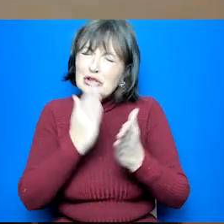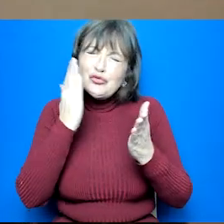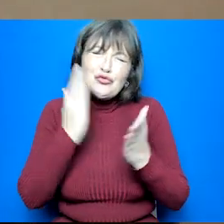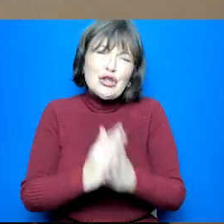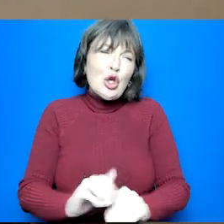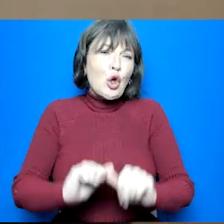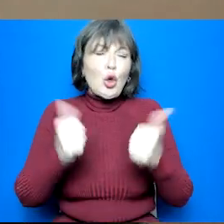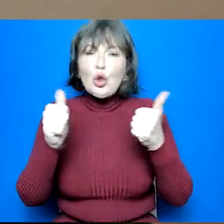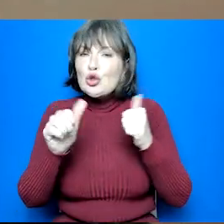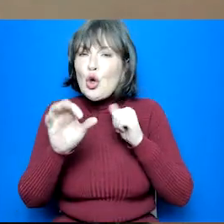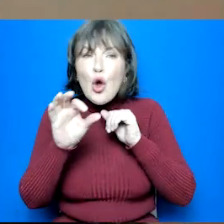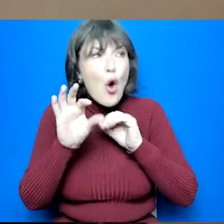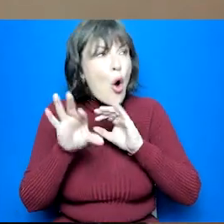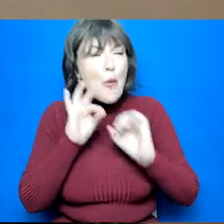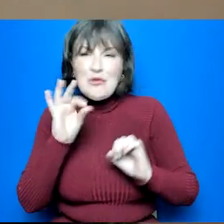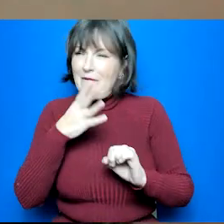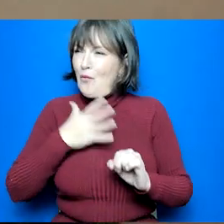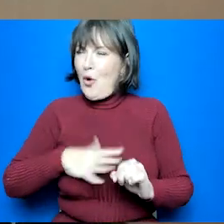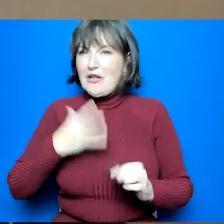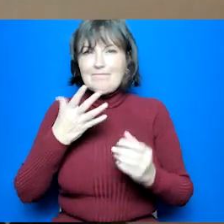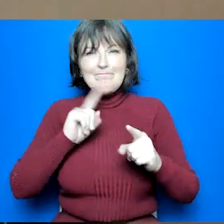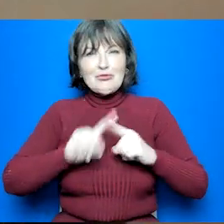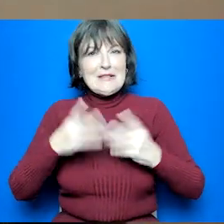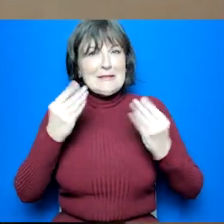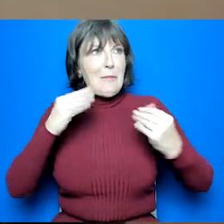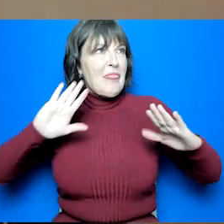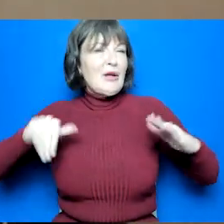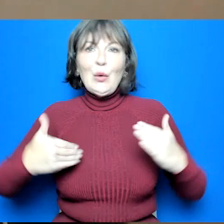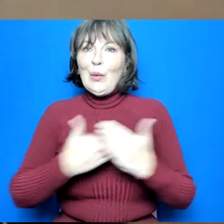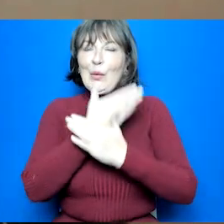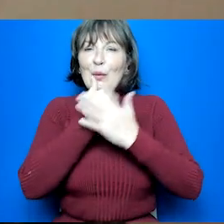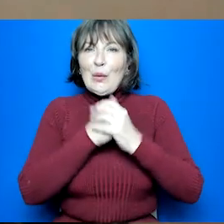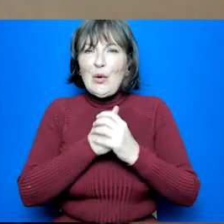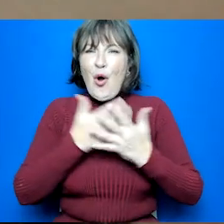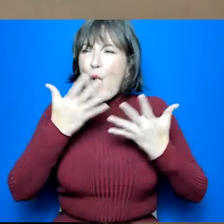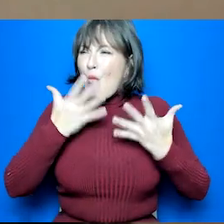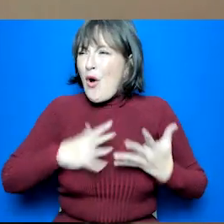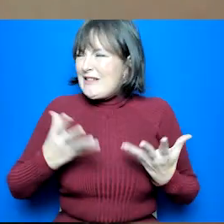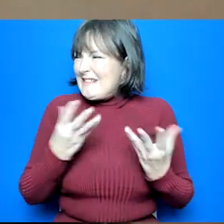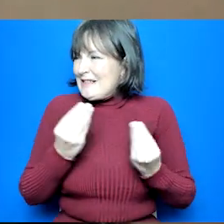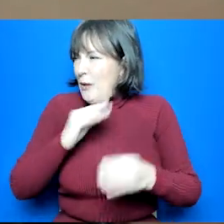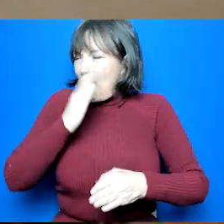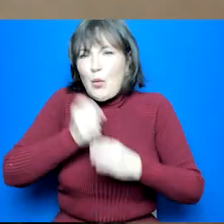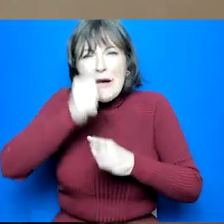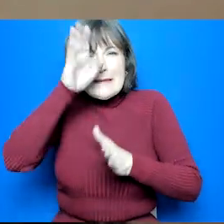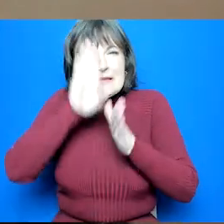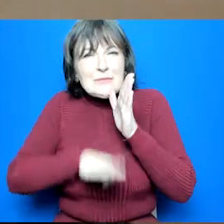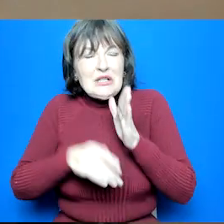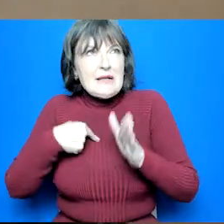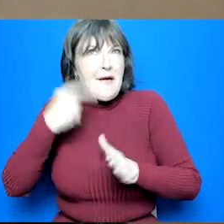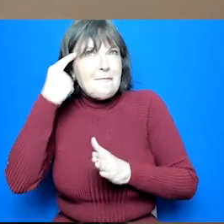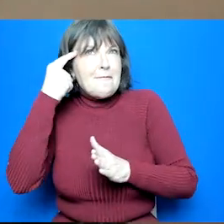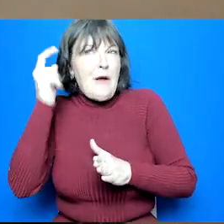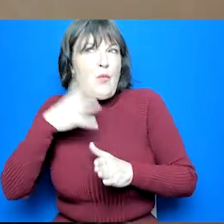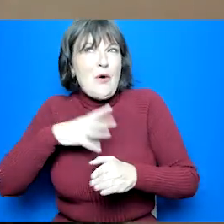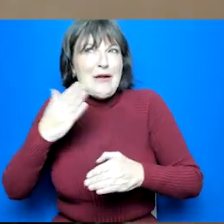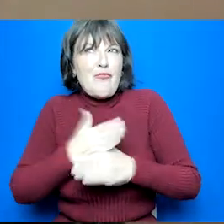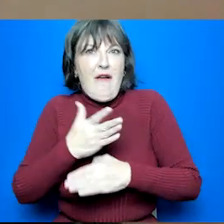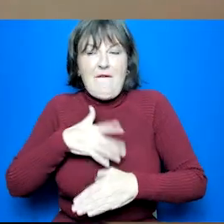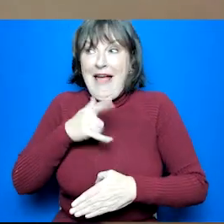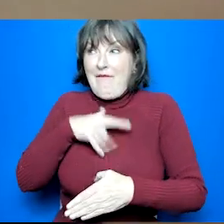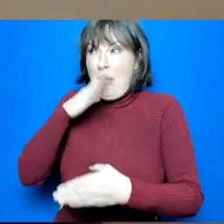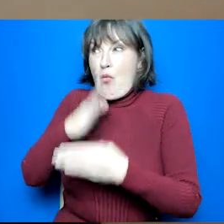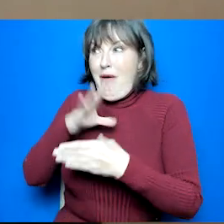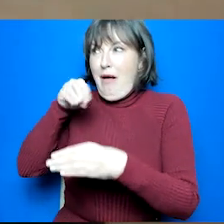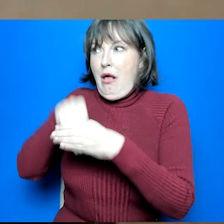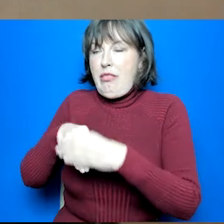option for anybody who wants to try something new um who wants a bit of work experience has a career in mind and thinks this would